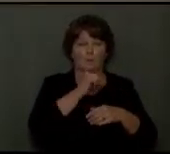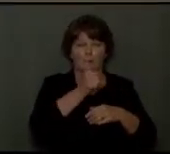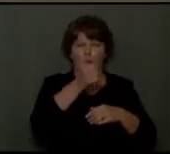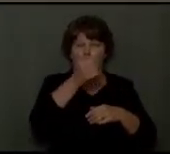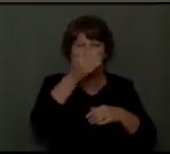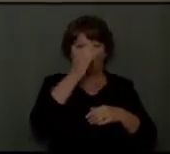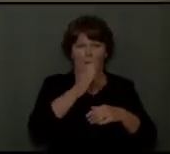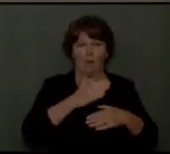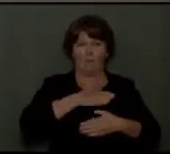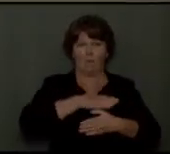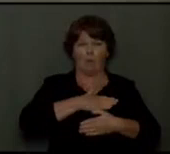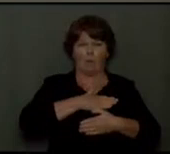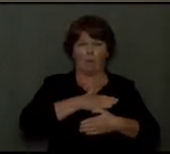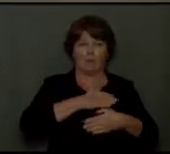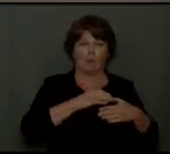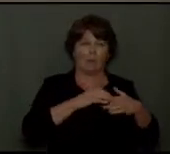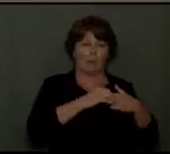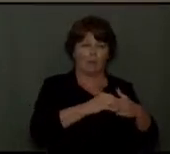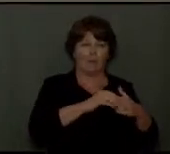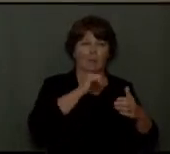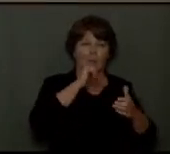leads to further unbelief.